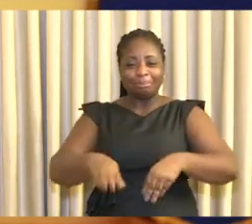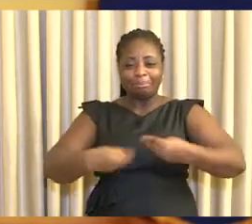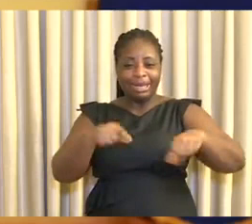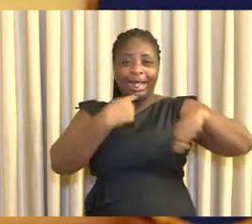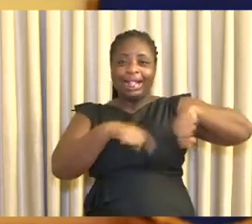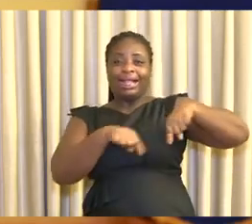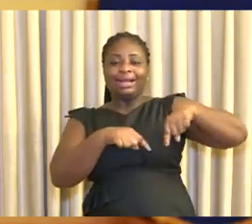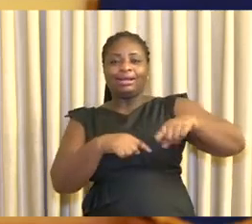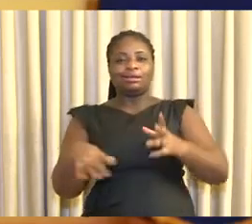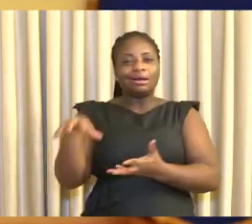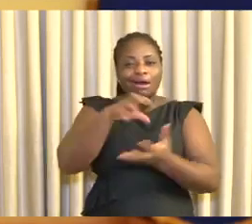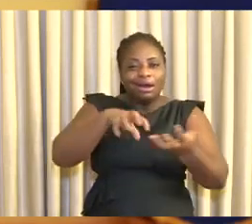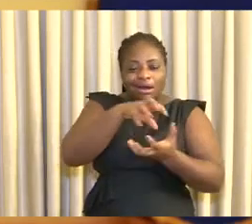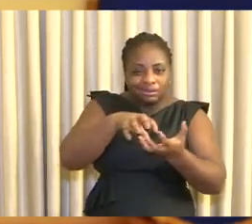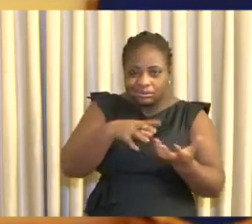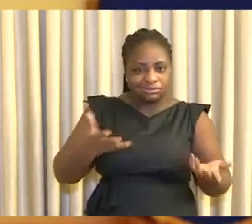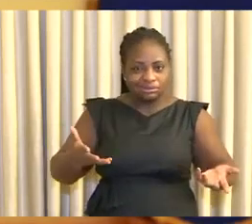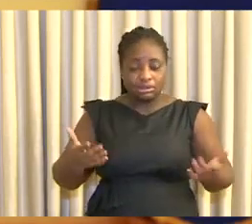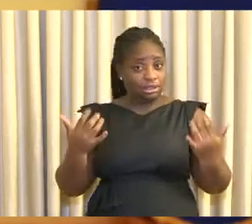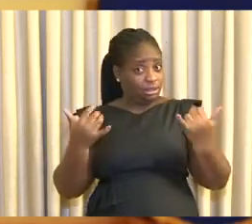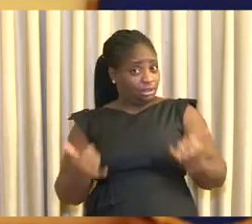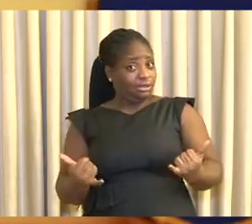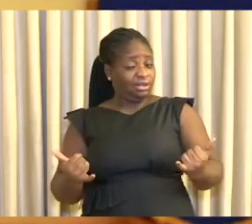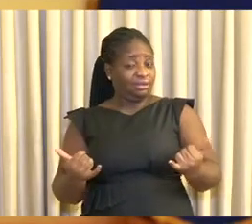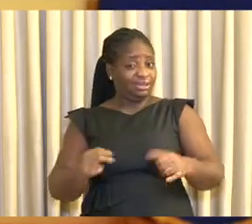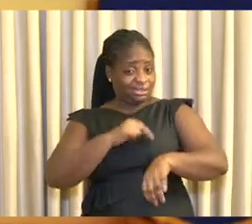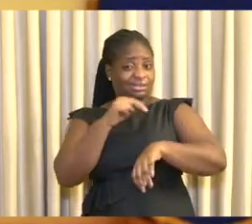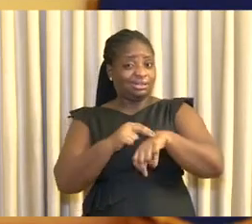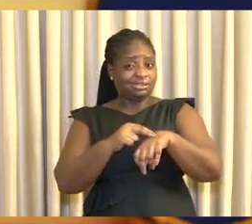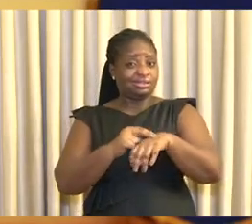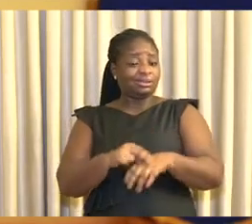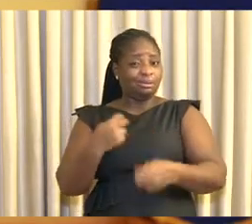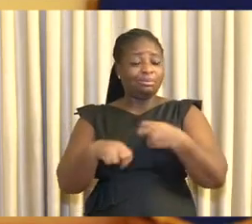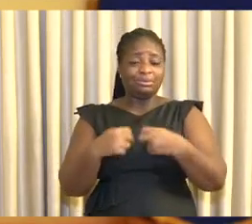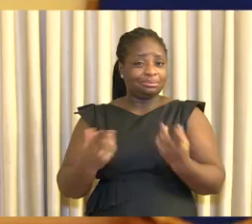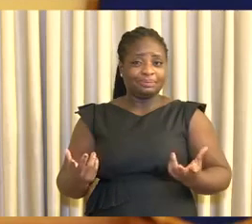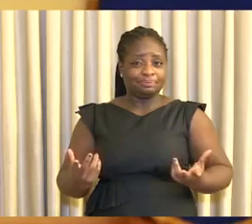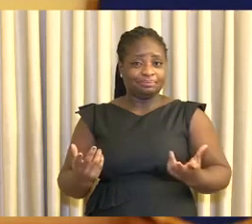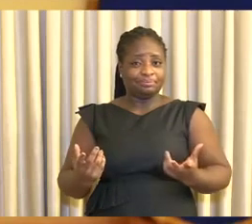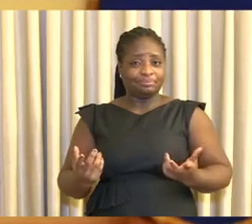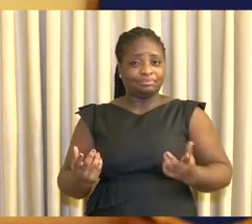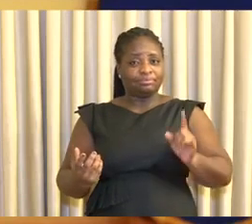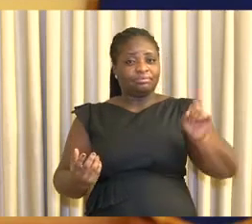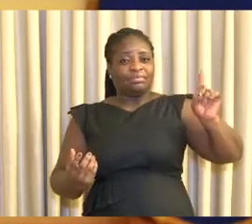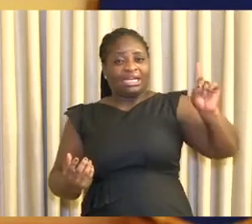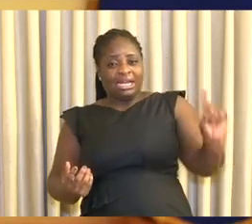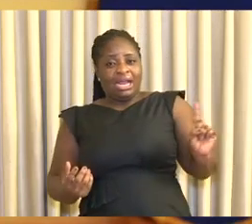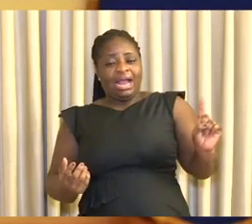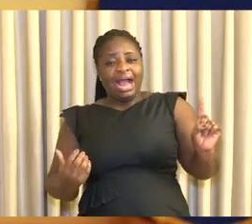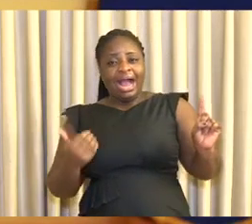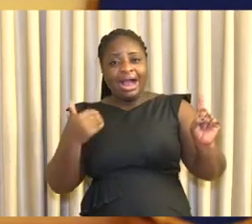amongst the populace at this time of national crisis. I have an unequivocal,